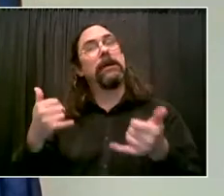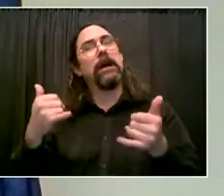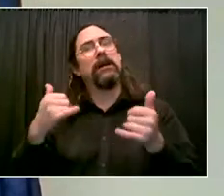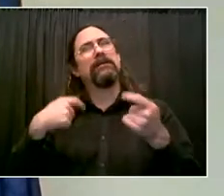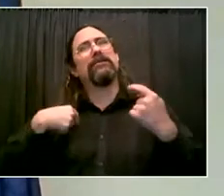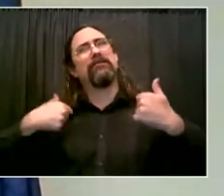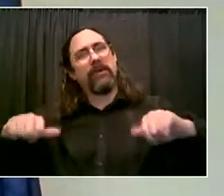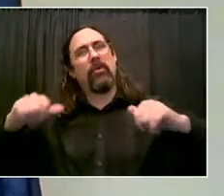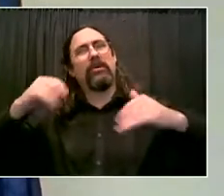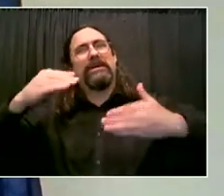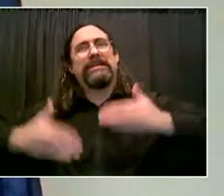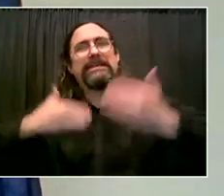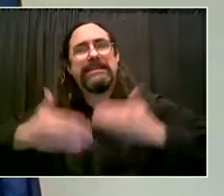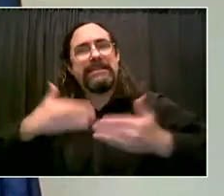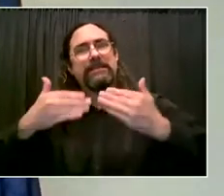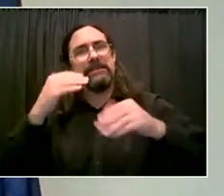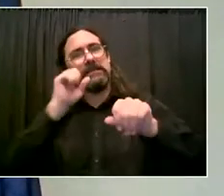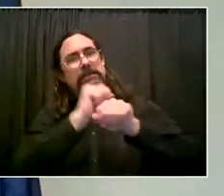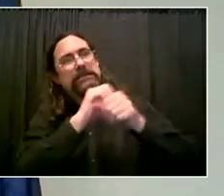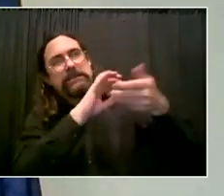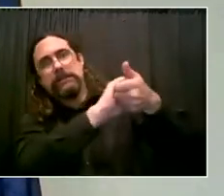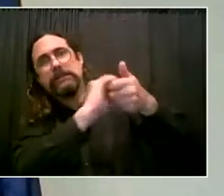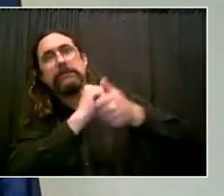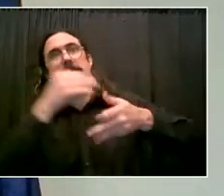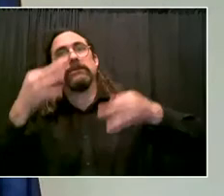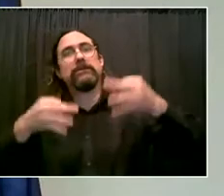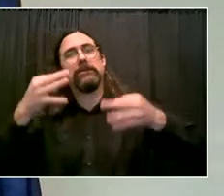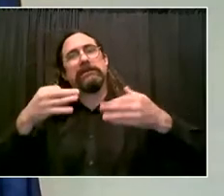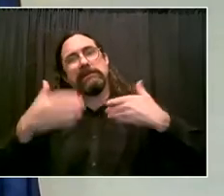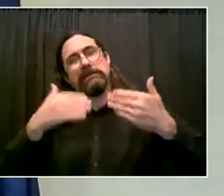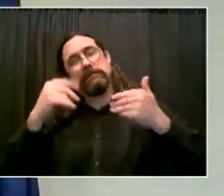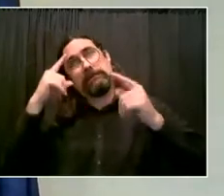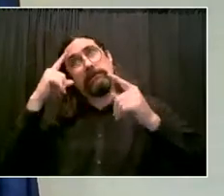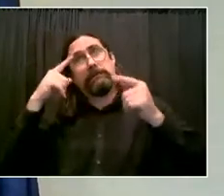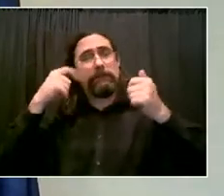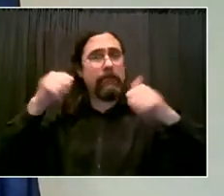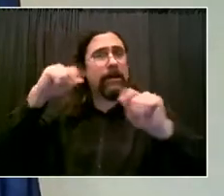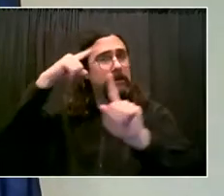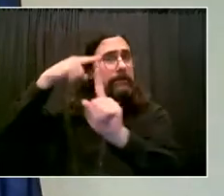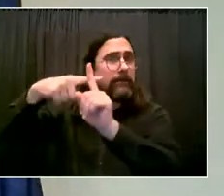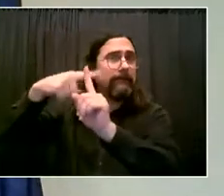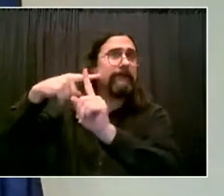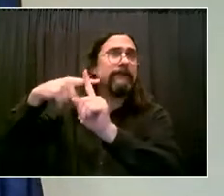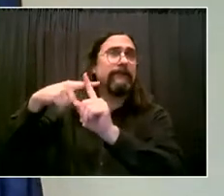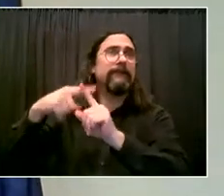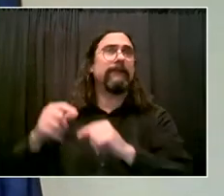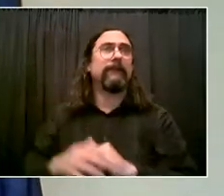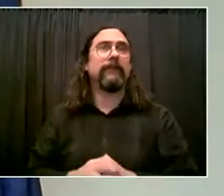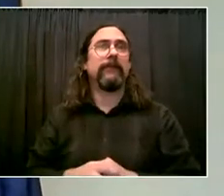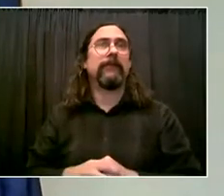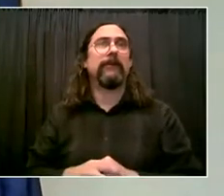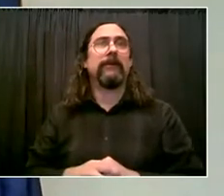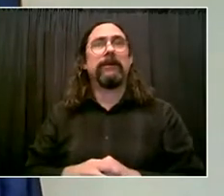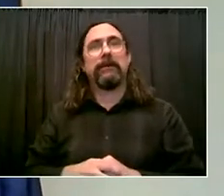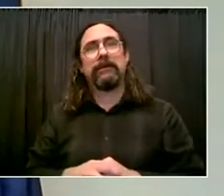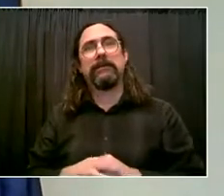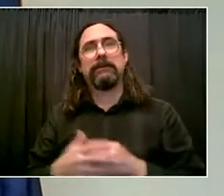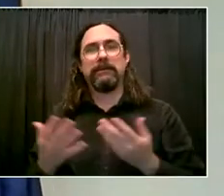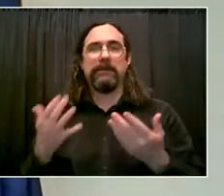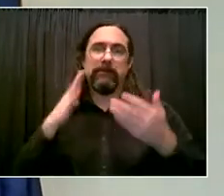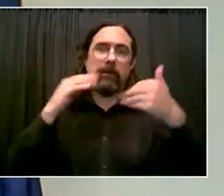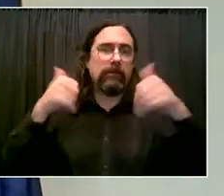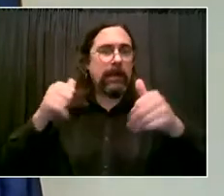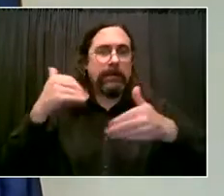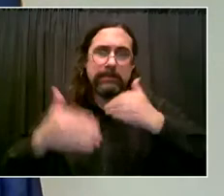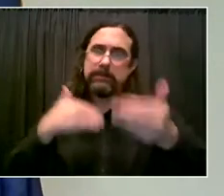mayor's office has been very helpful, that we're making a priority of these violent cases going to trial first. That's what we're doing, to